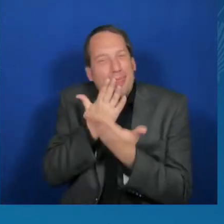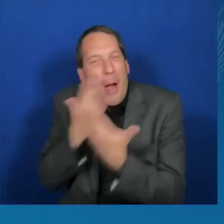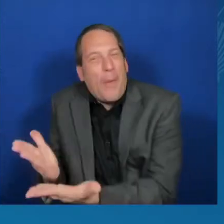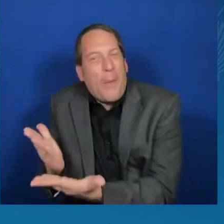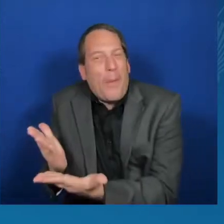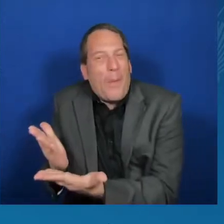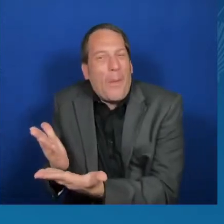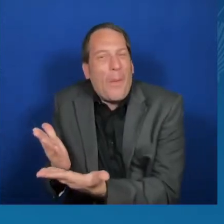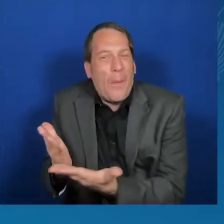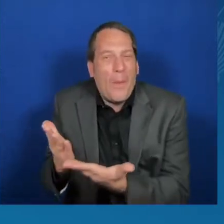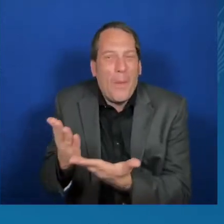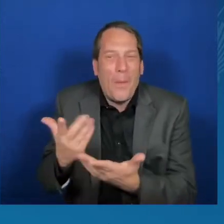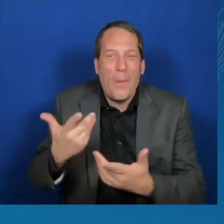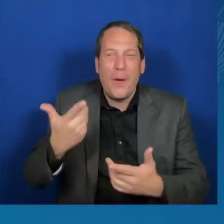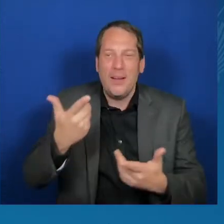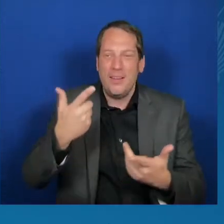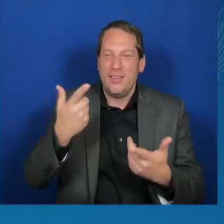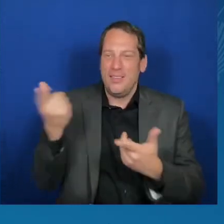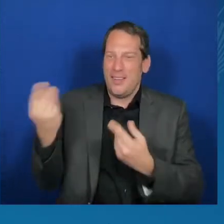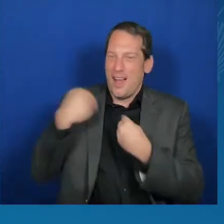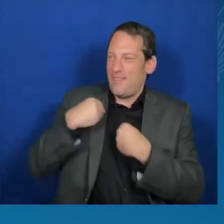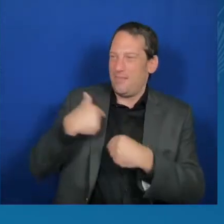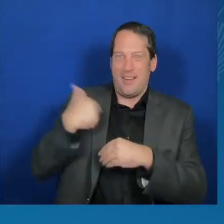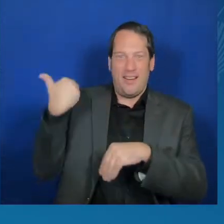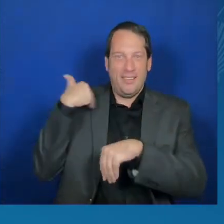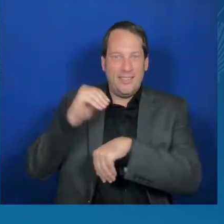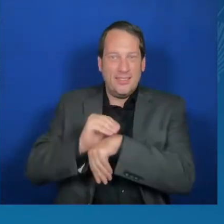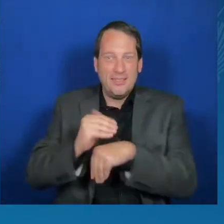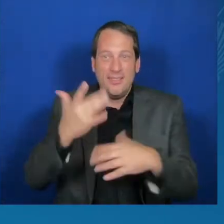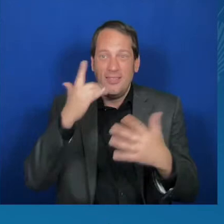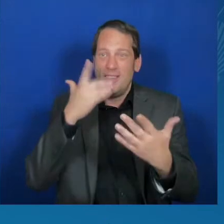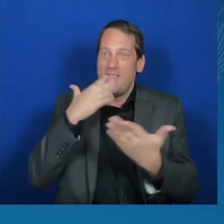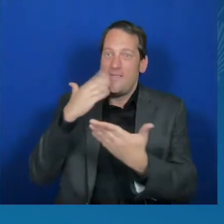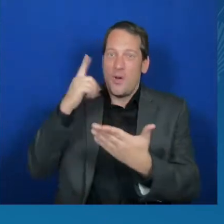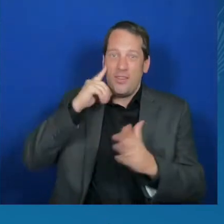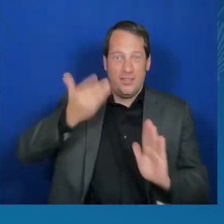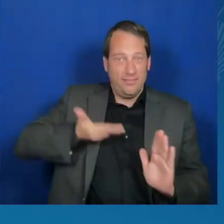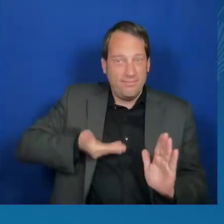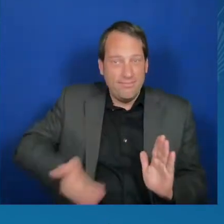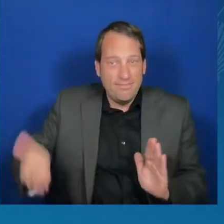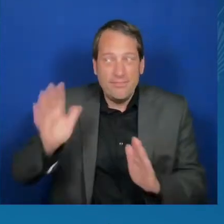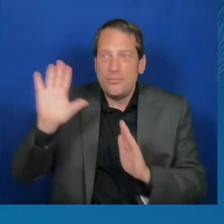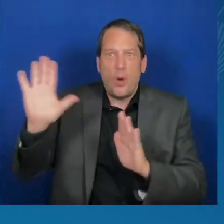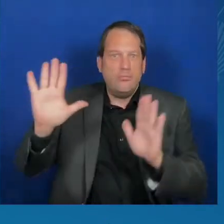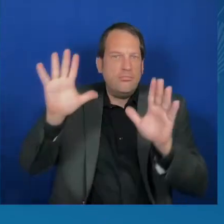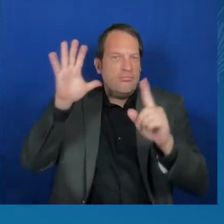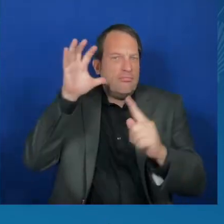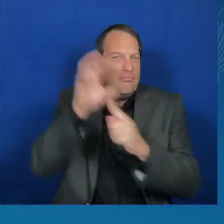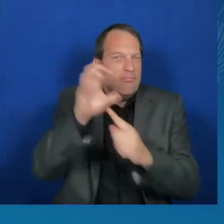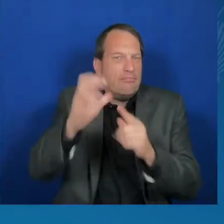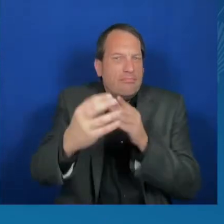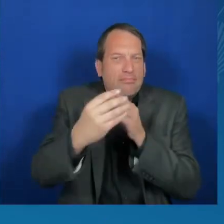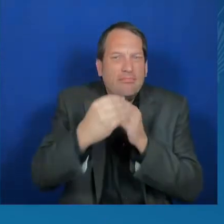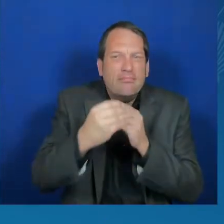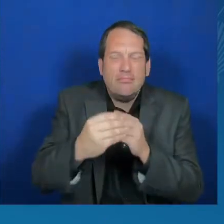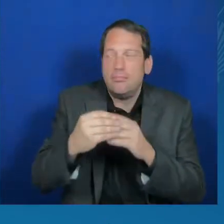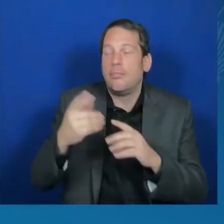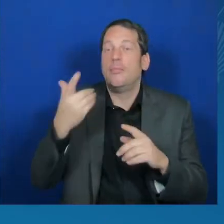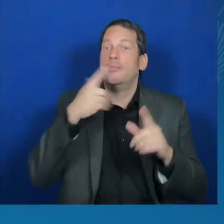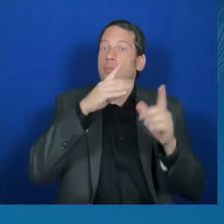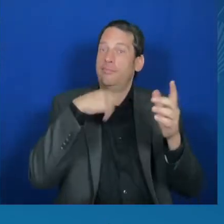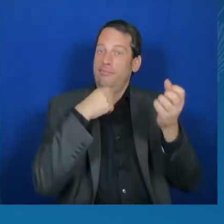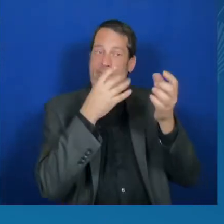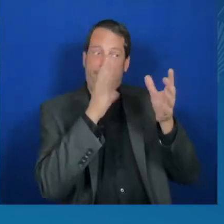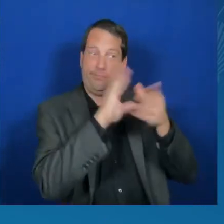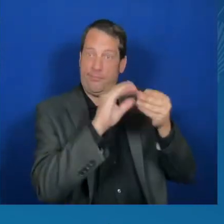And thank you for your extraordinary leadership on behalf of the President and me and our country. And it is, of course, my honor to be with everyone